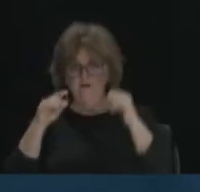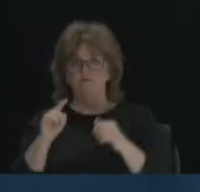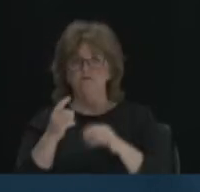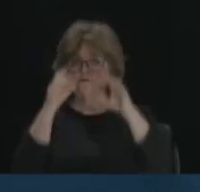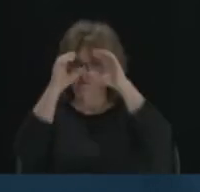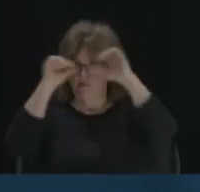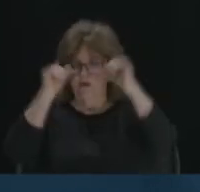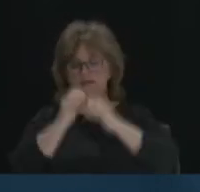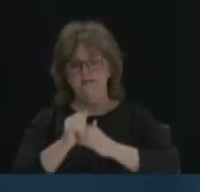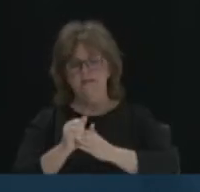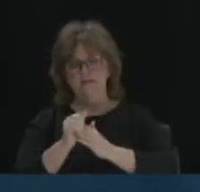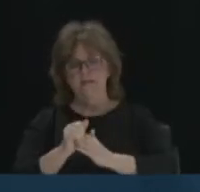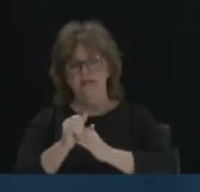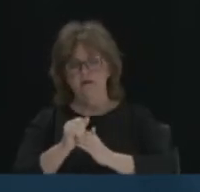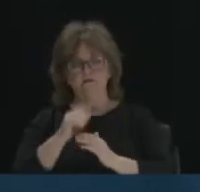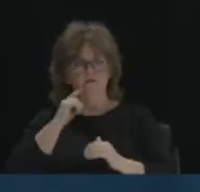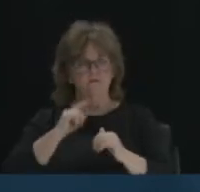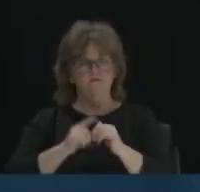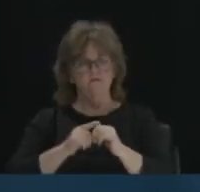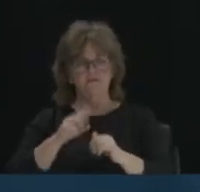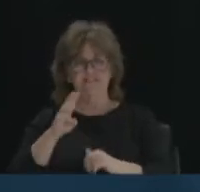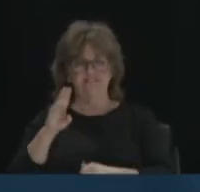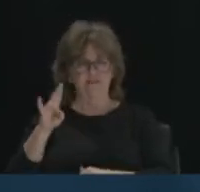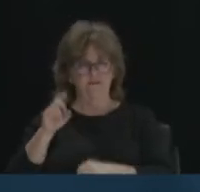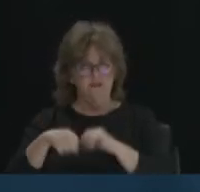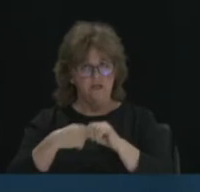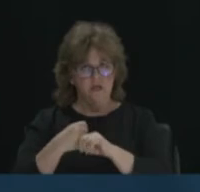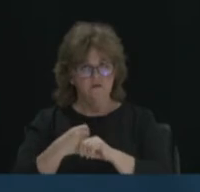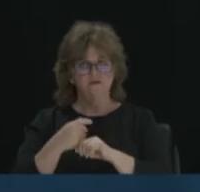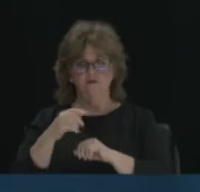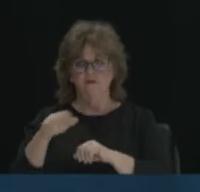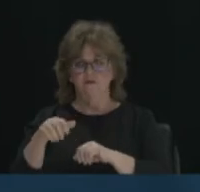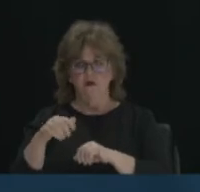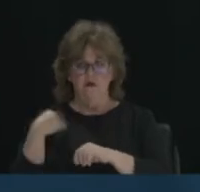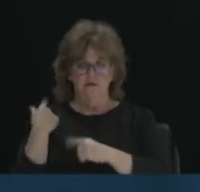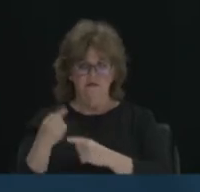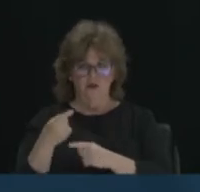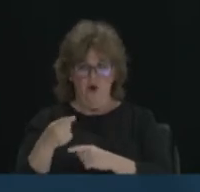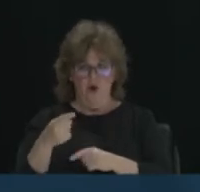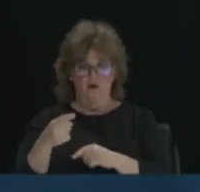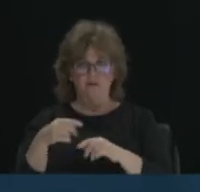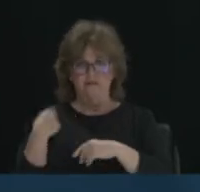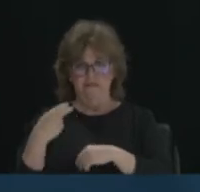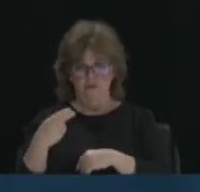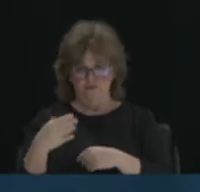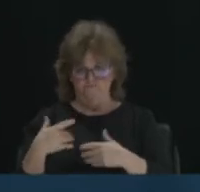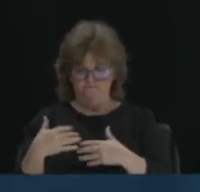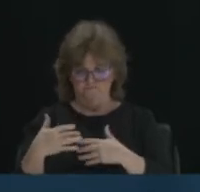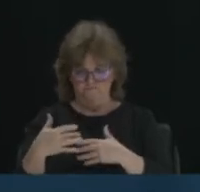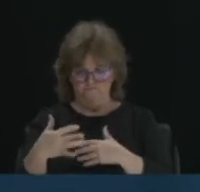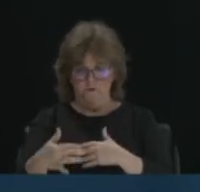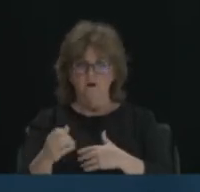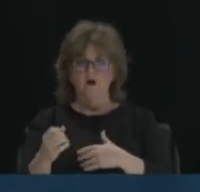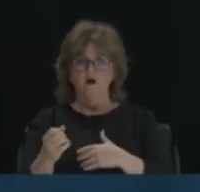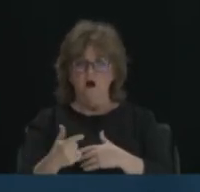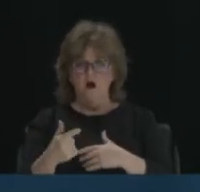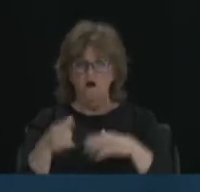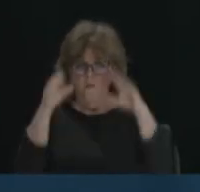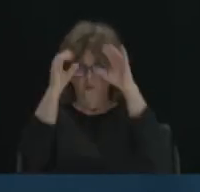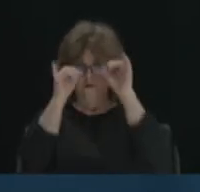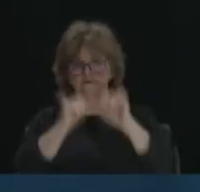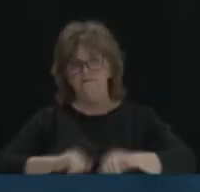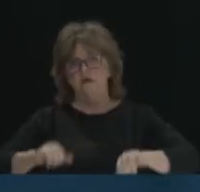In fact, for the first 67 years of our organization's history, all of our presidents were white male.